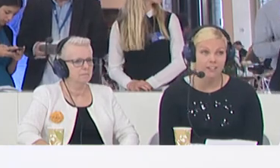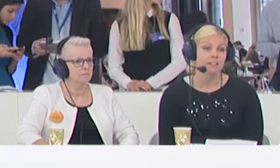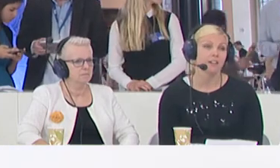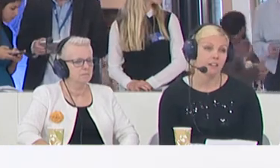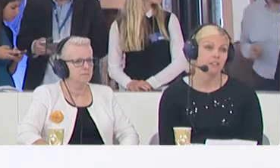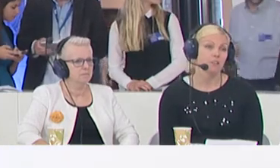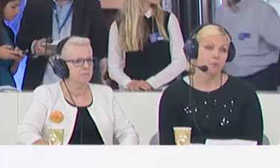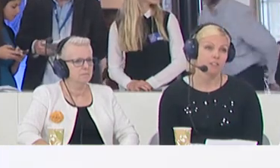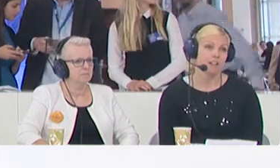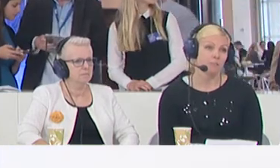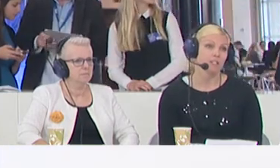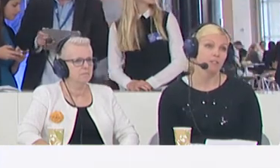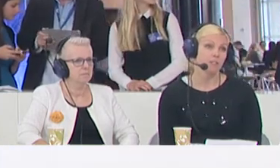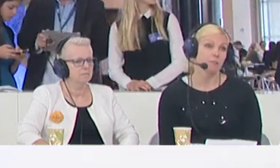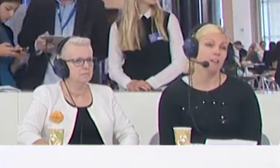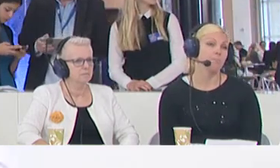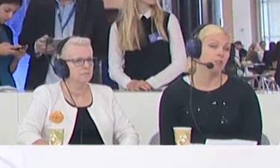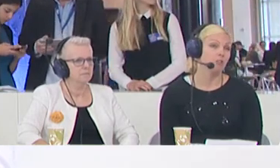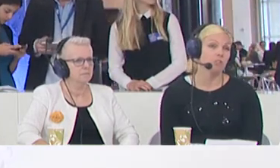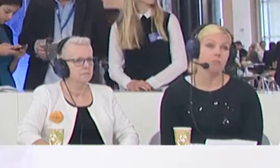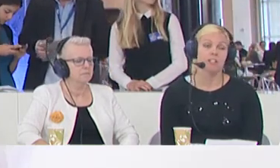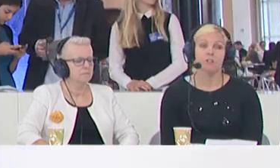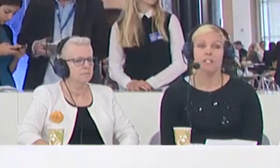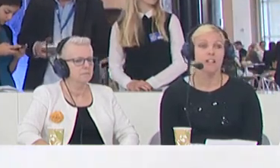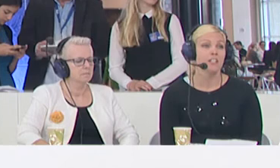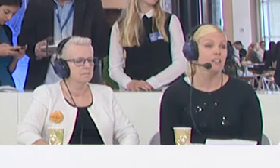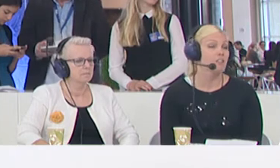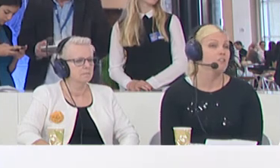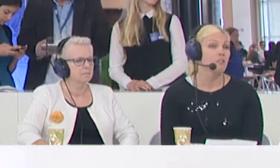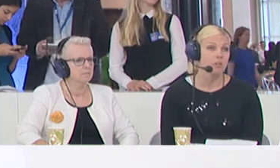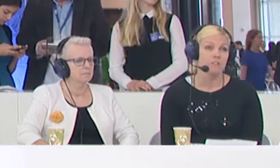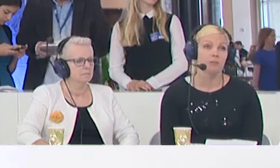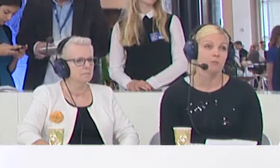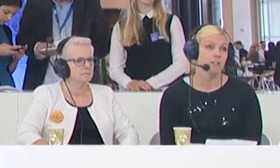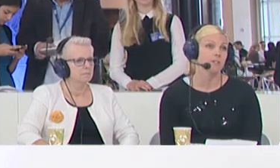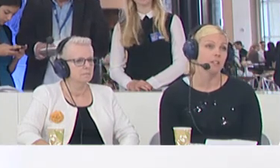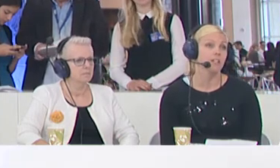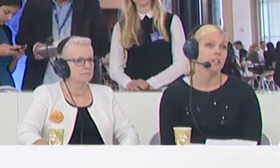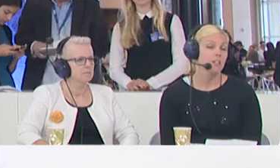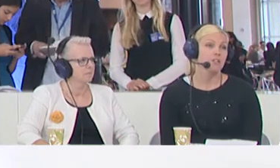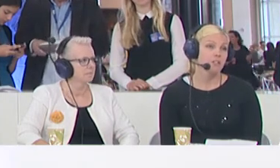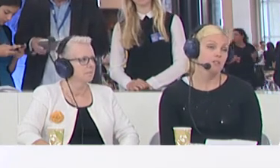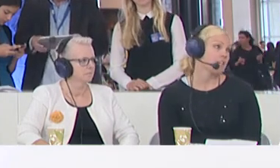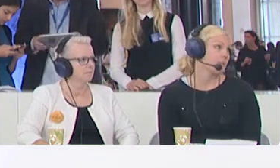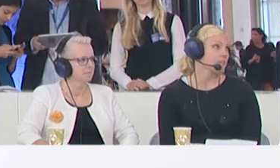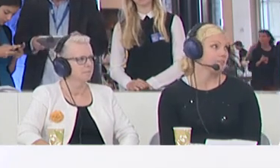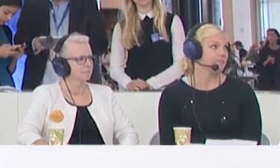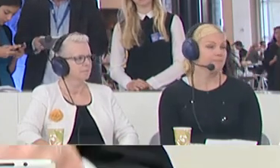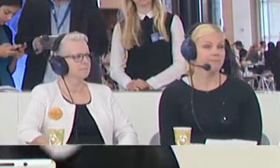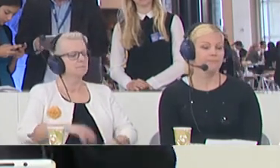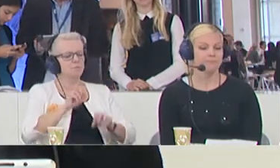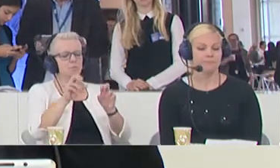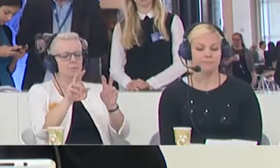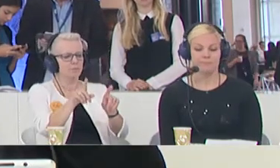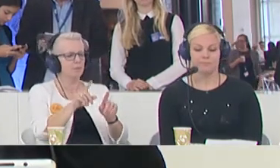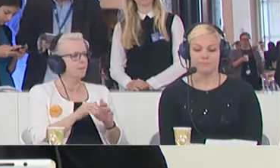past with asylum seekers as well. Belgium, Germany, and Sweden have taken on so much of that responsibility. So that's my answer. Okay,